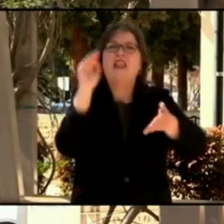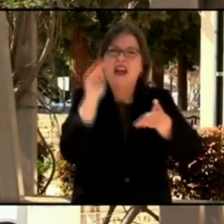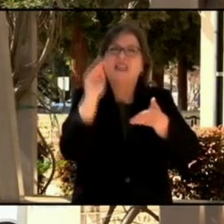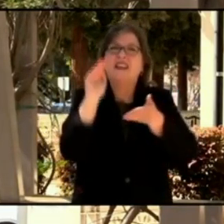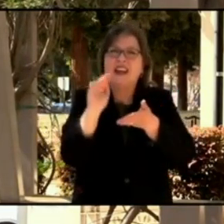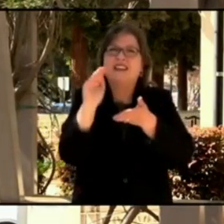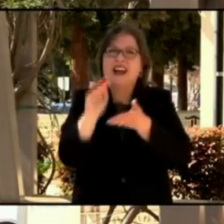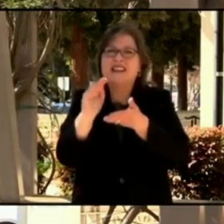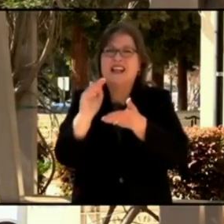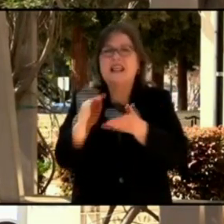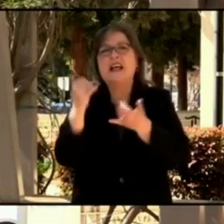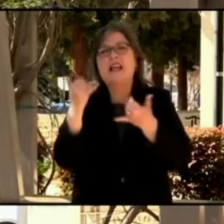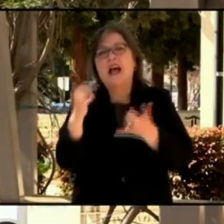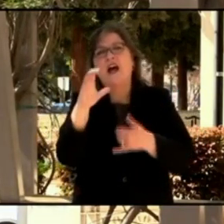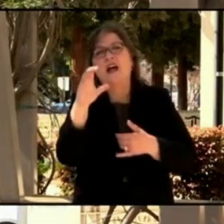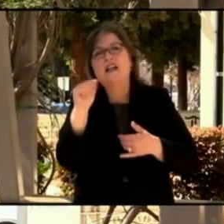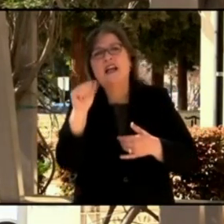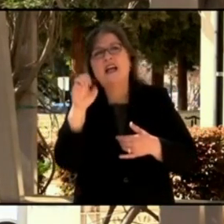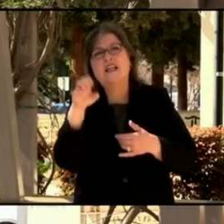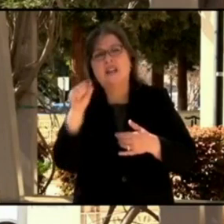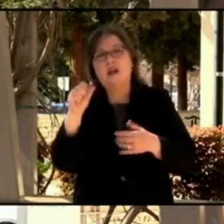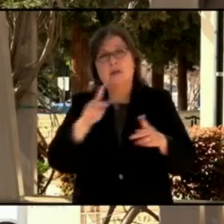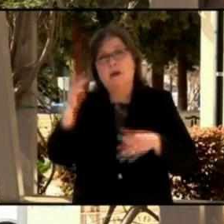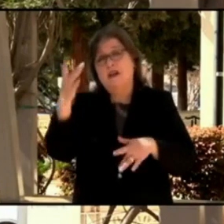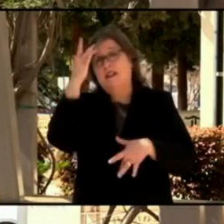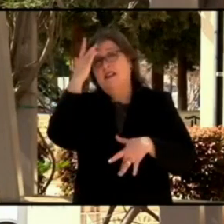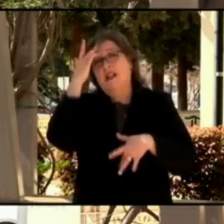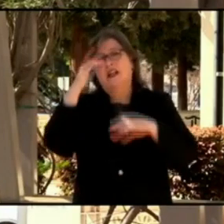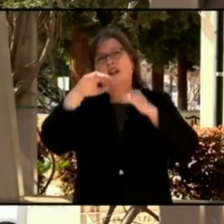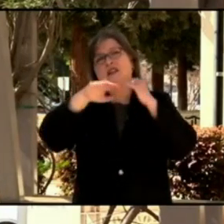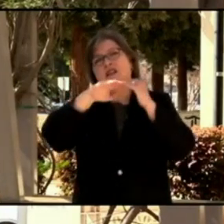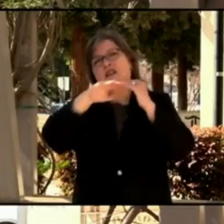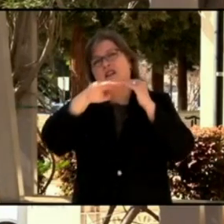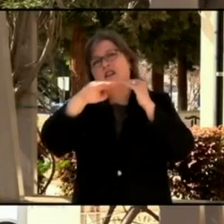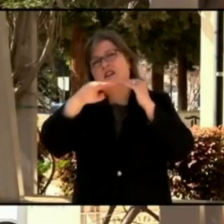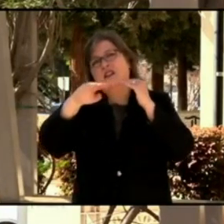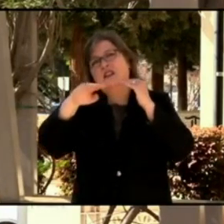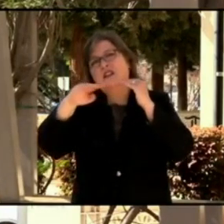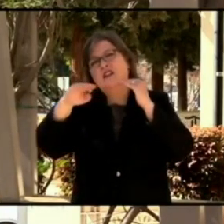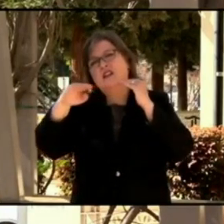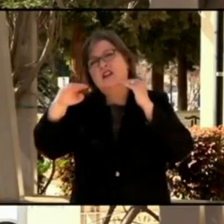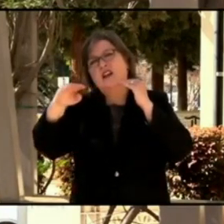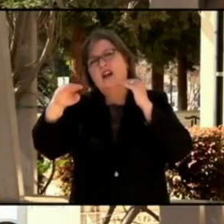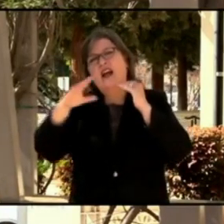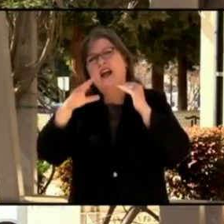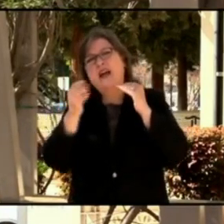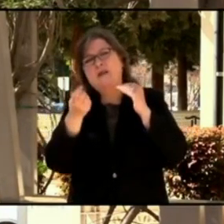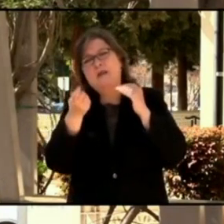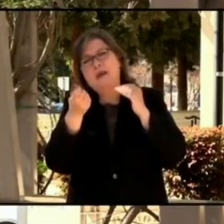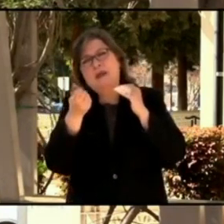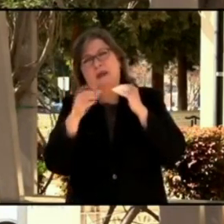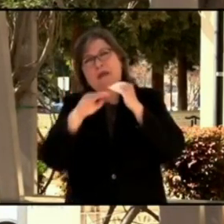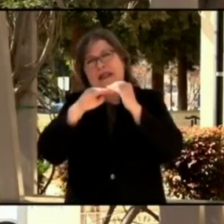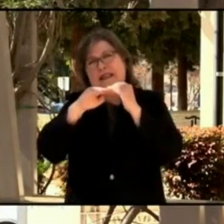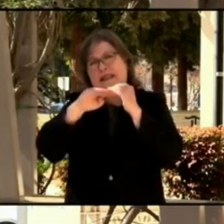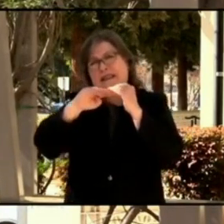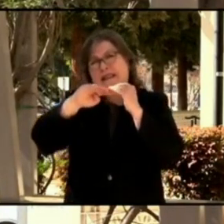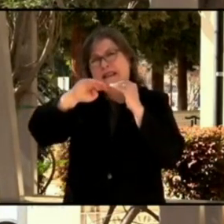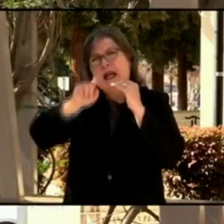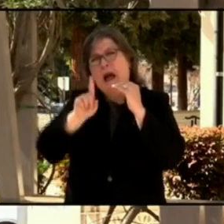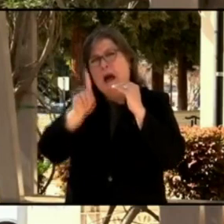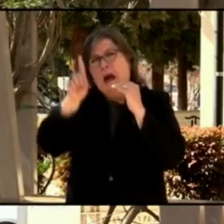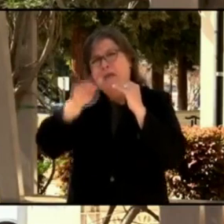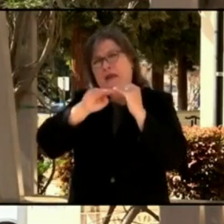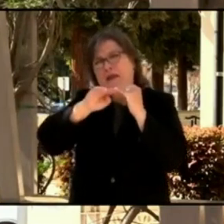and in some cases, some indication that they're beginning to tick up. So we may have gotten